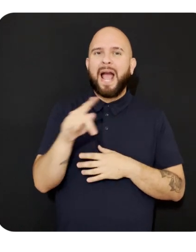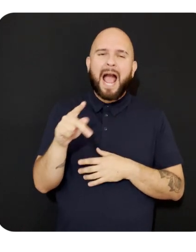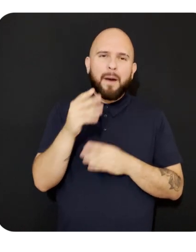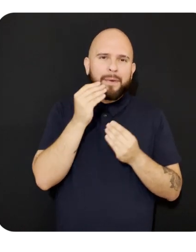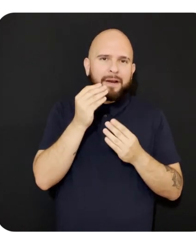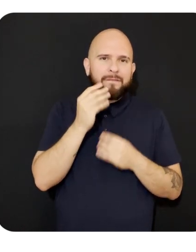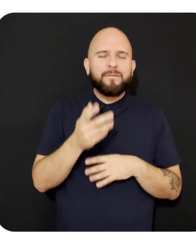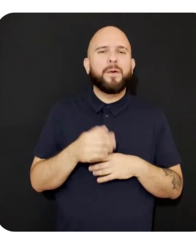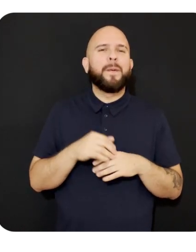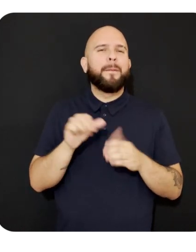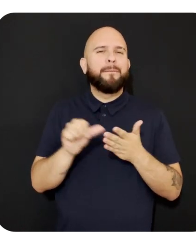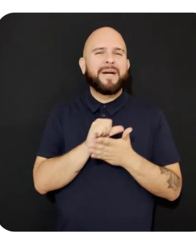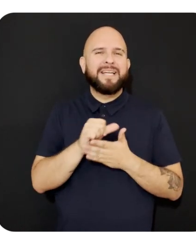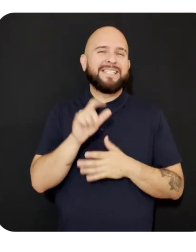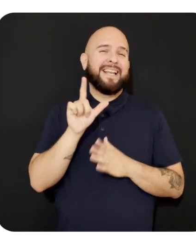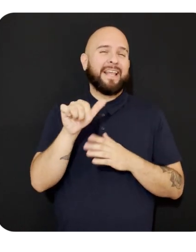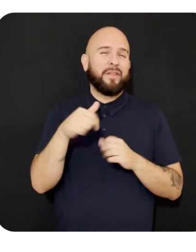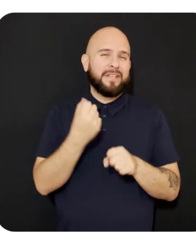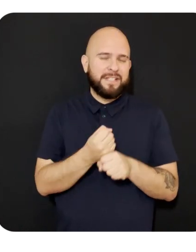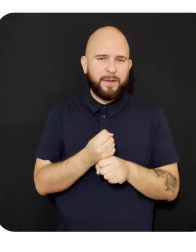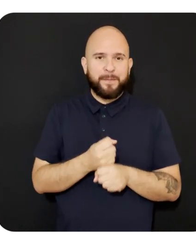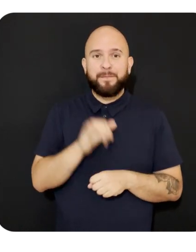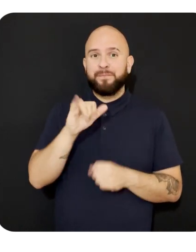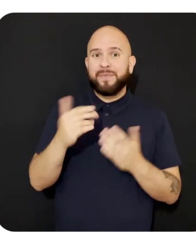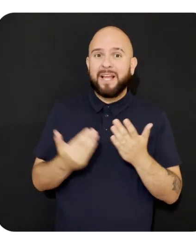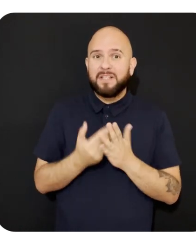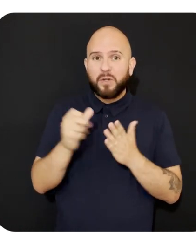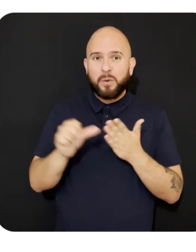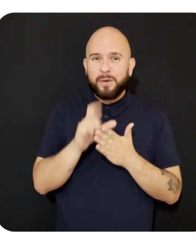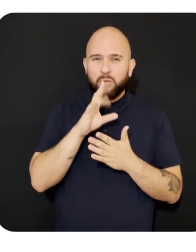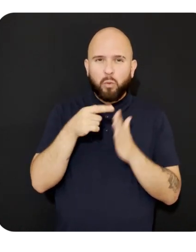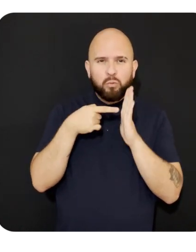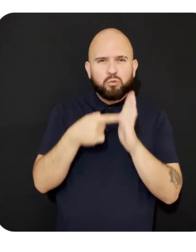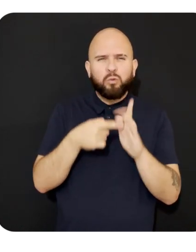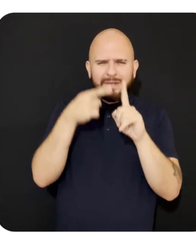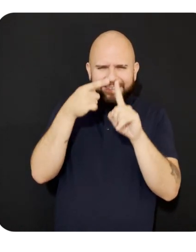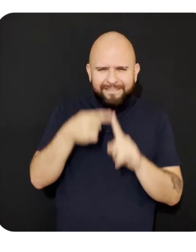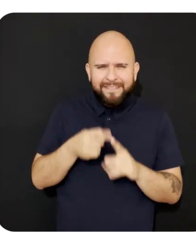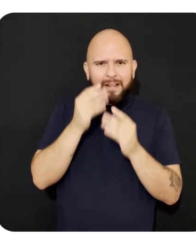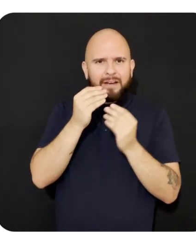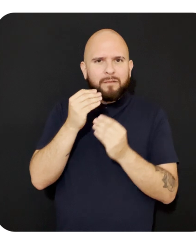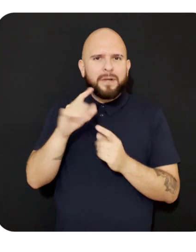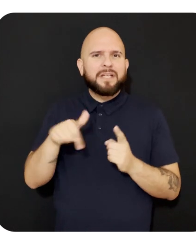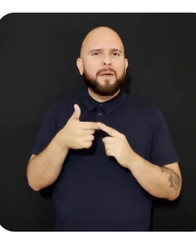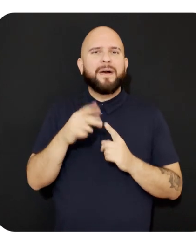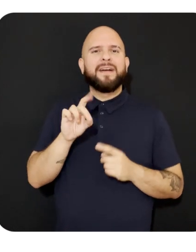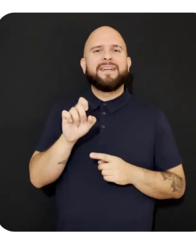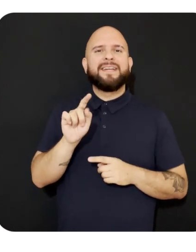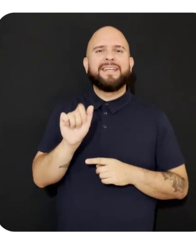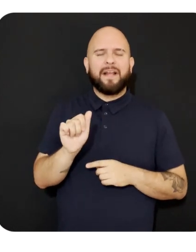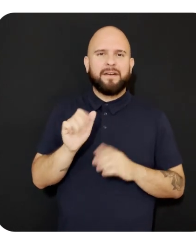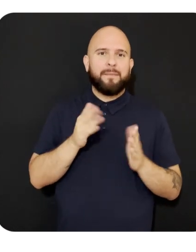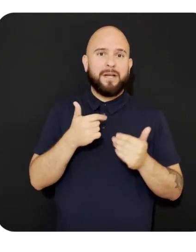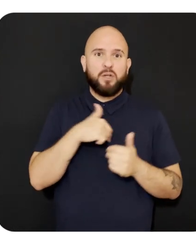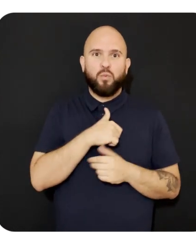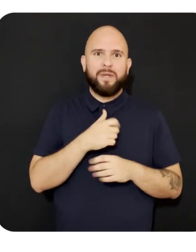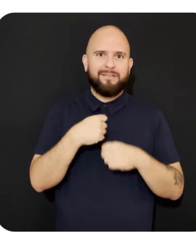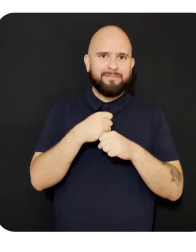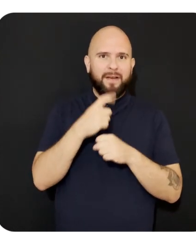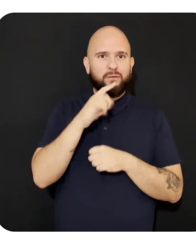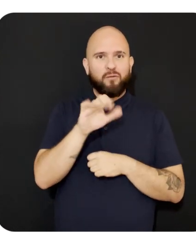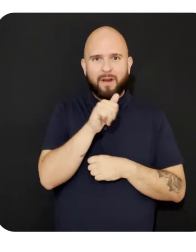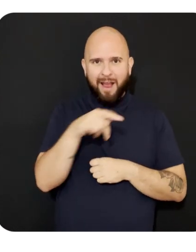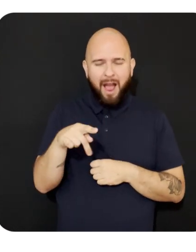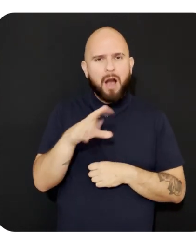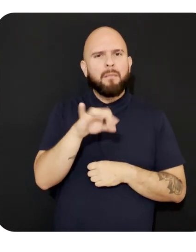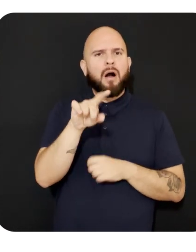developer dashboard later this year, which is a new page that will show you detailed information about the Delta patches we generate for your app and help